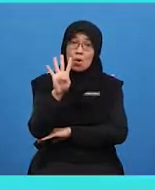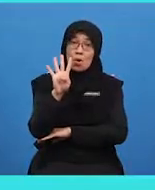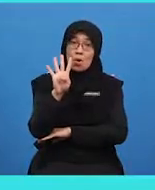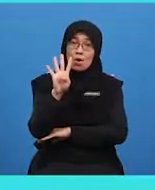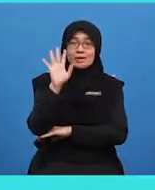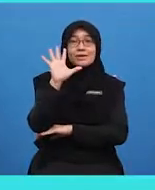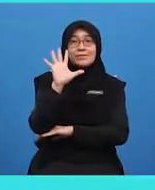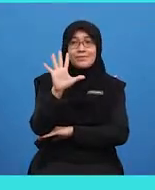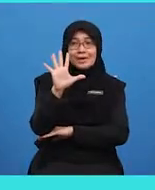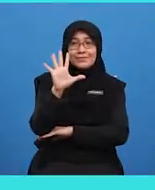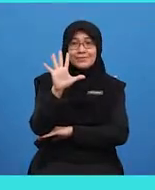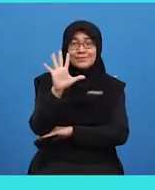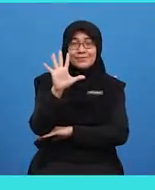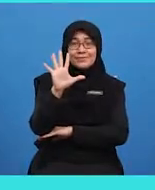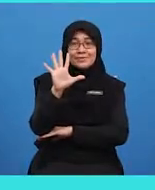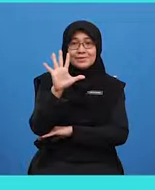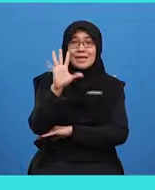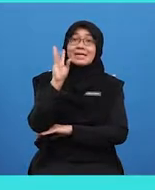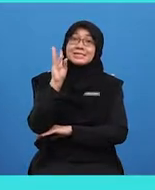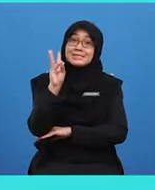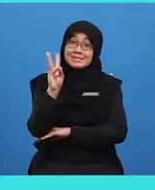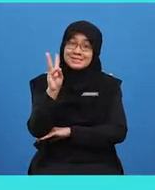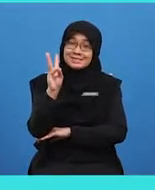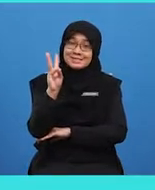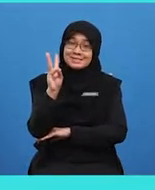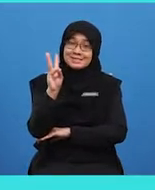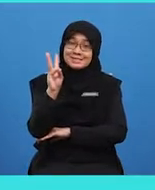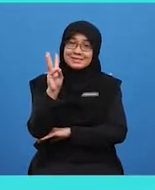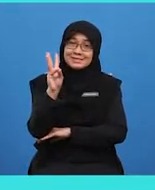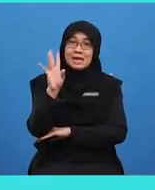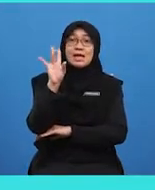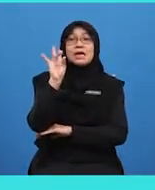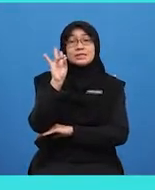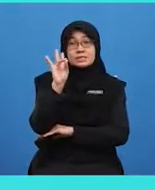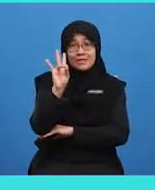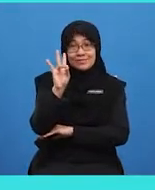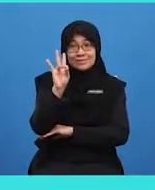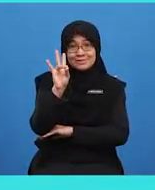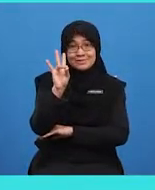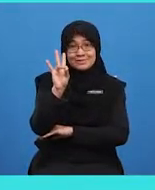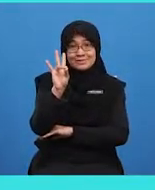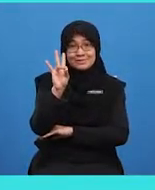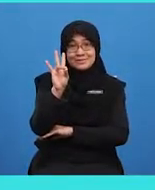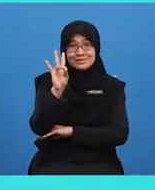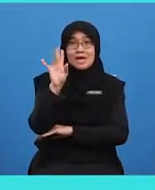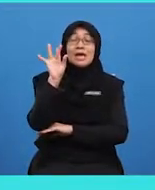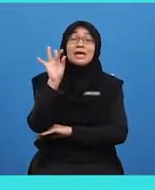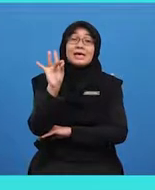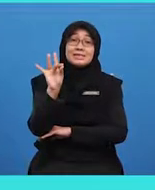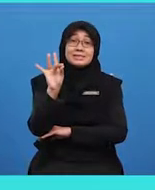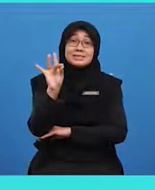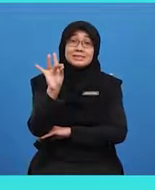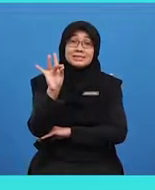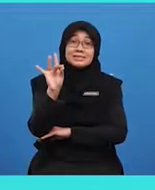5, 6, 7, 8,